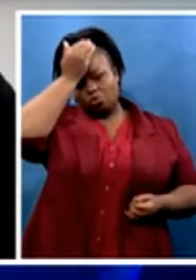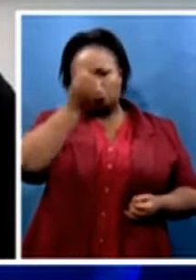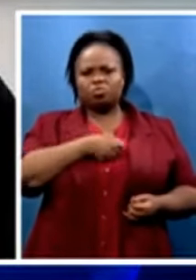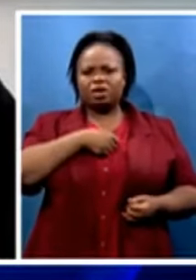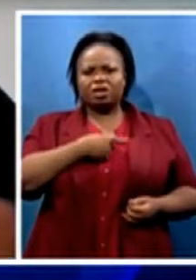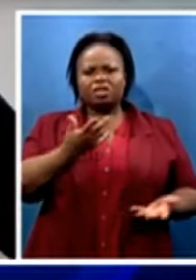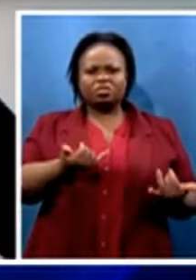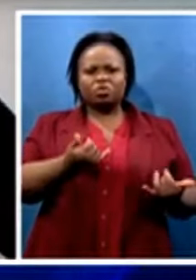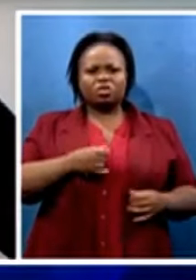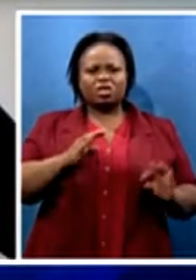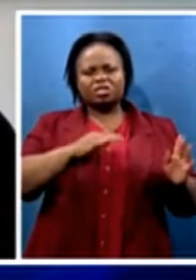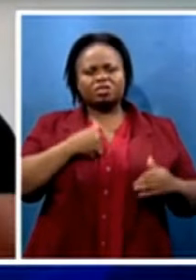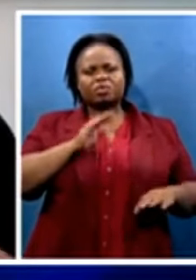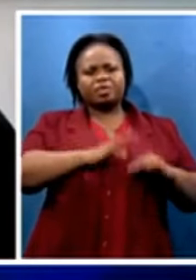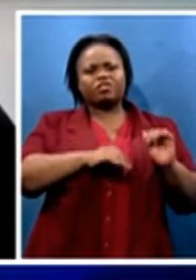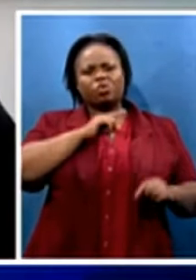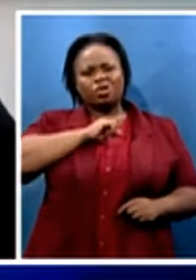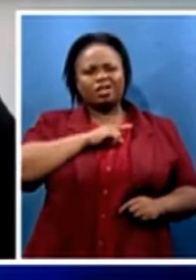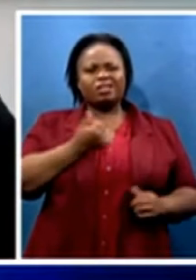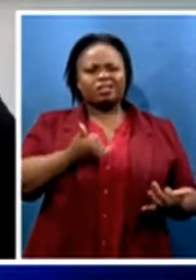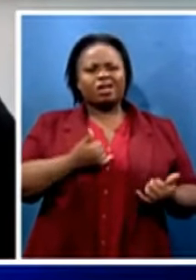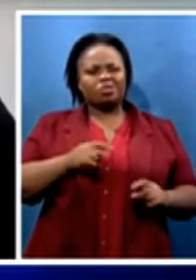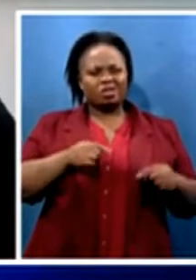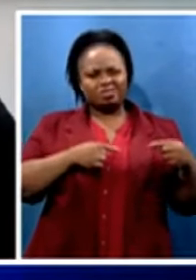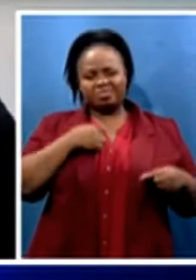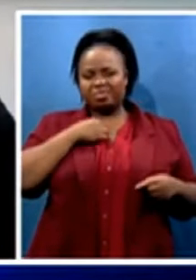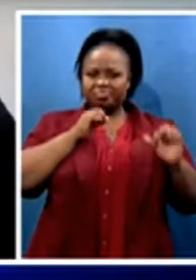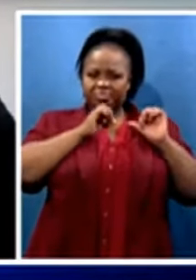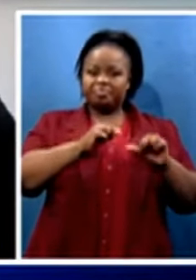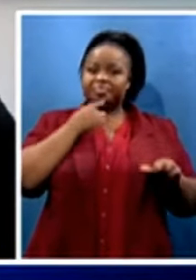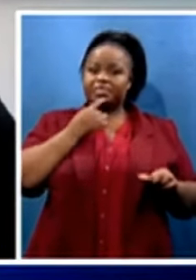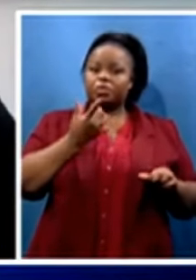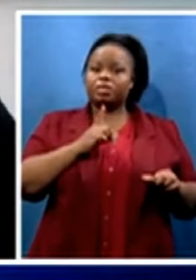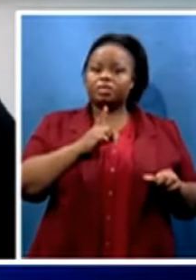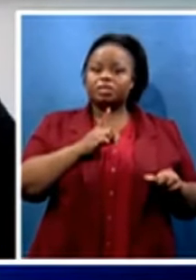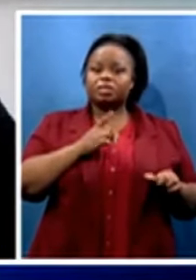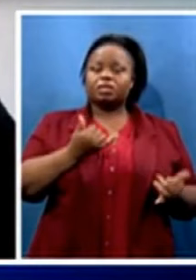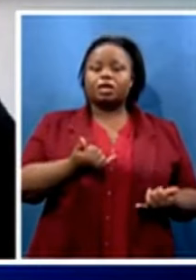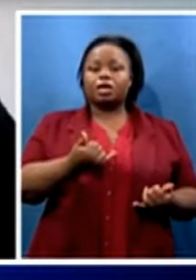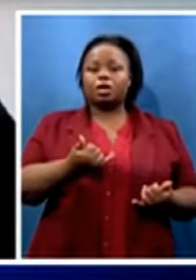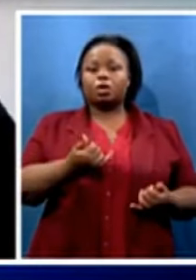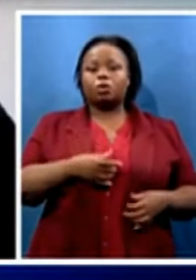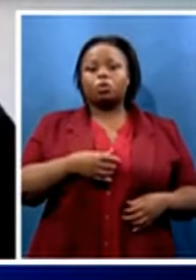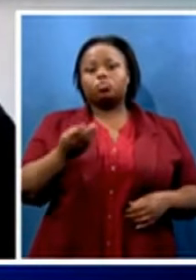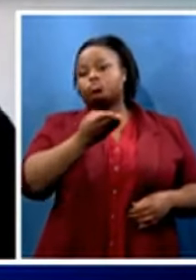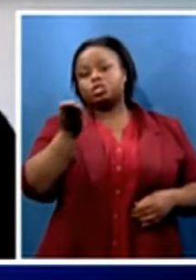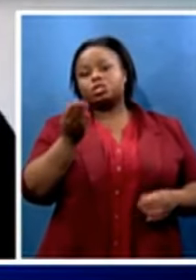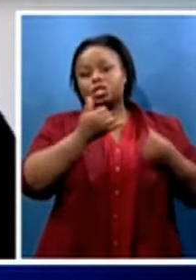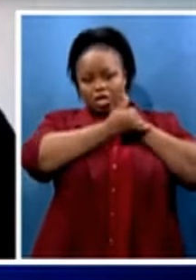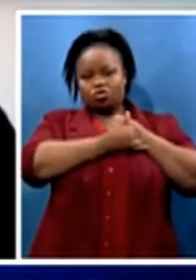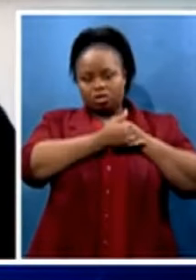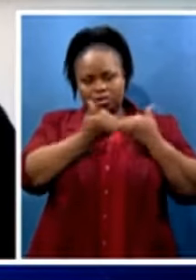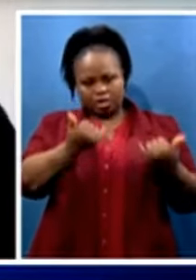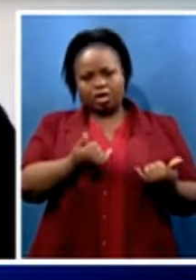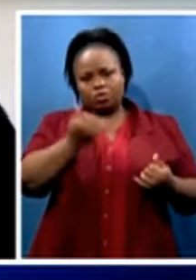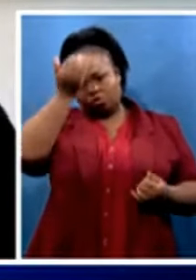impunity around him. It continues to say that so lying in the face of the nation is the point. Mr. Zuma and his spinners don't expect